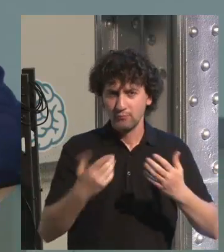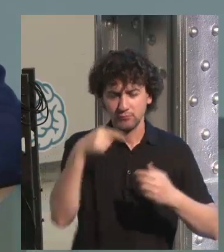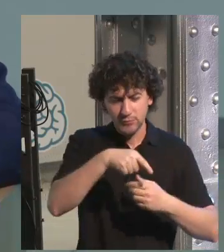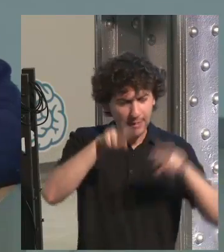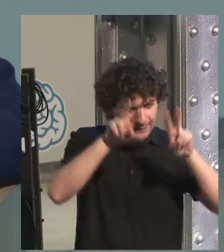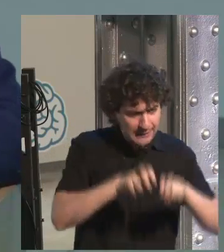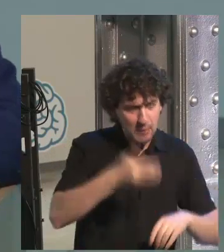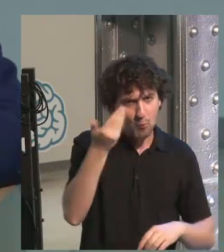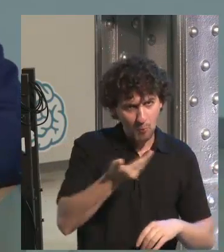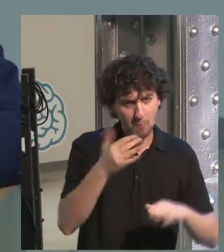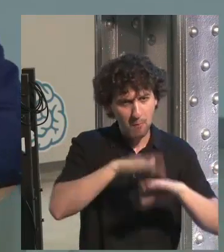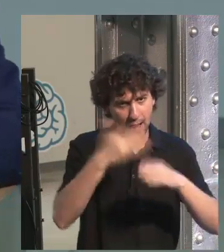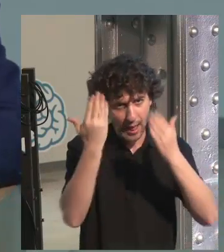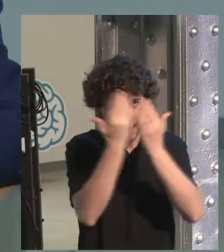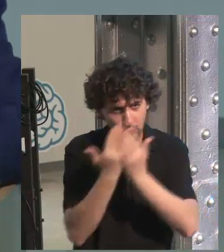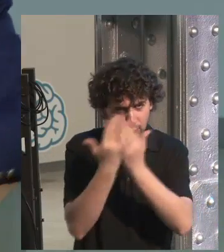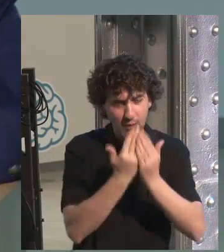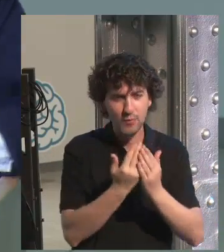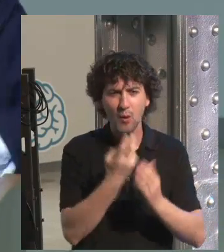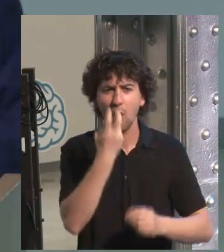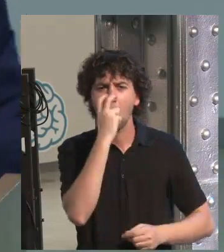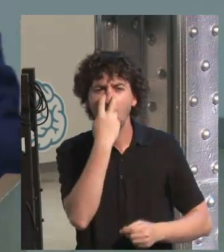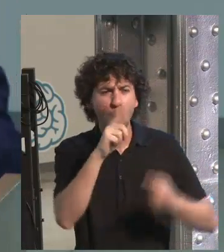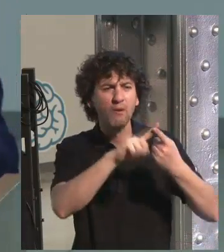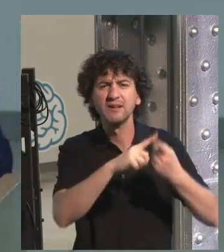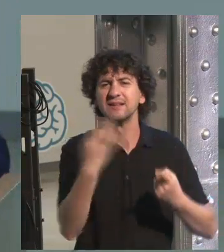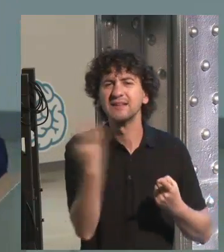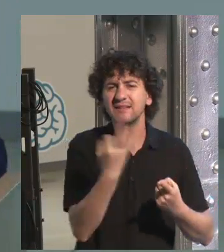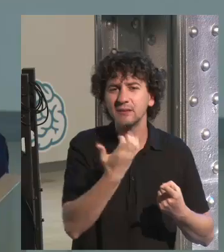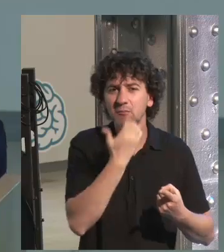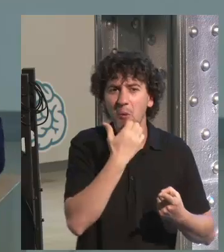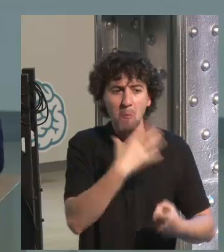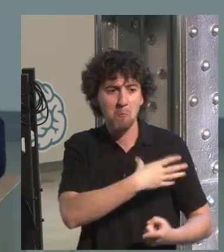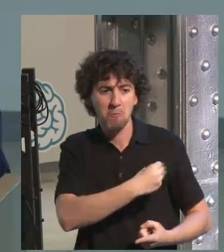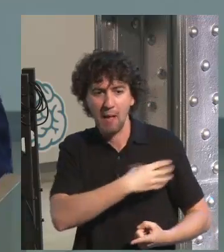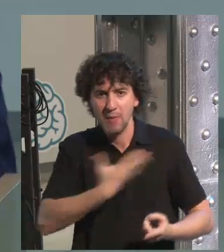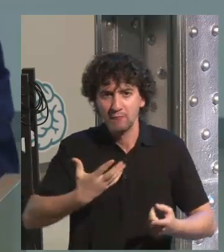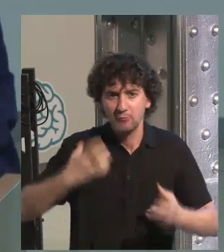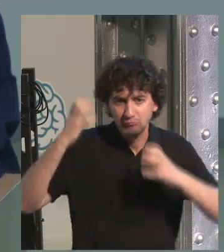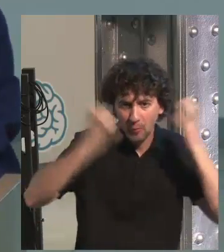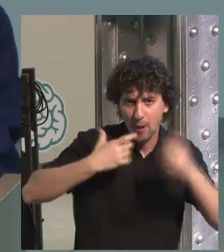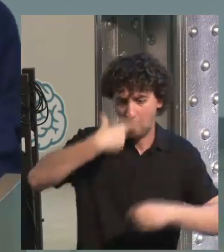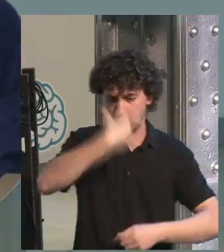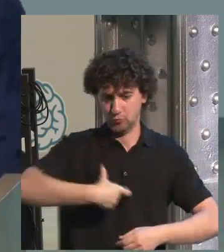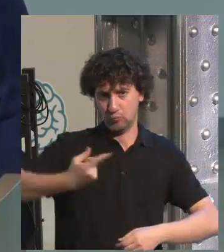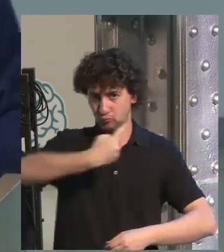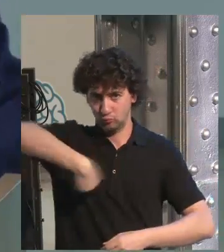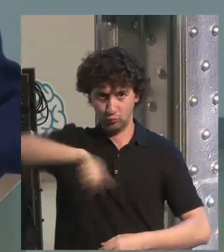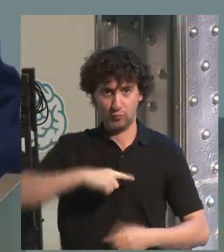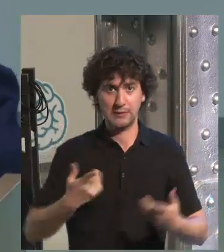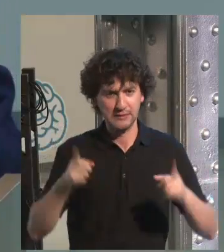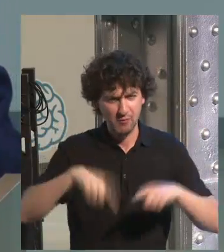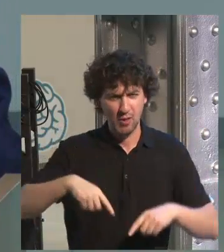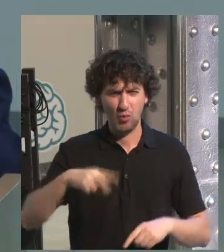too that we are not touching. But what is curiosity? Well, curiosity is what mammals, and we are